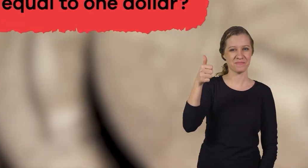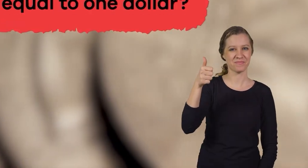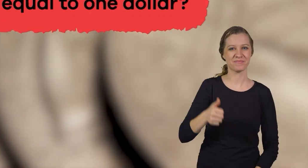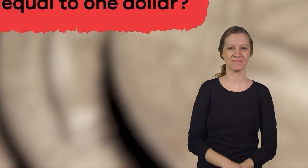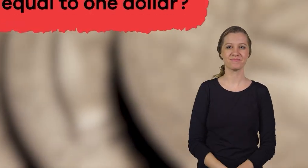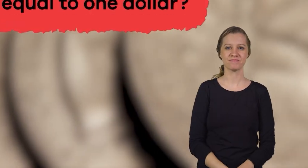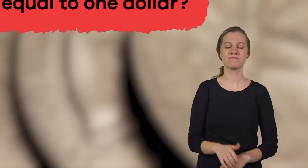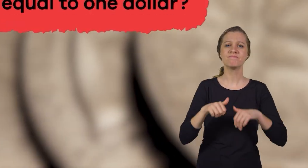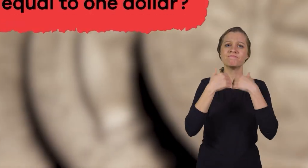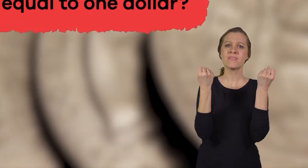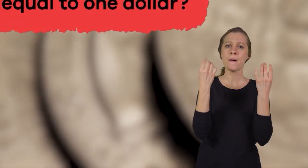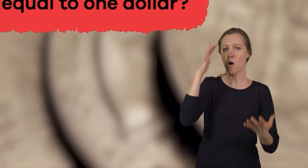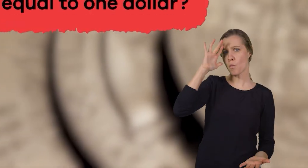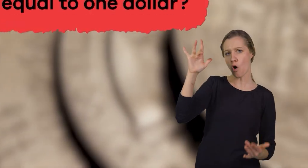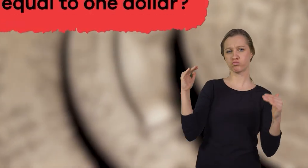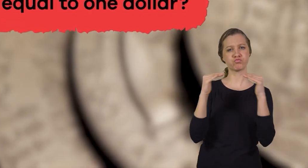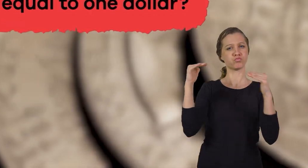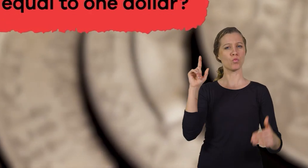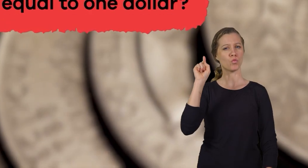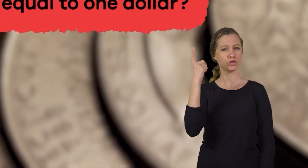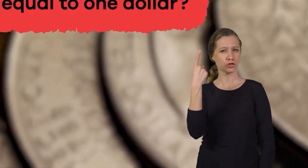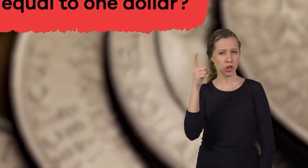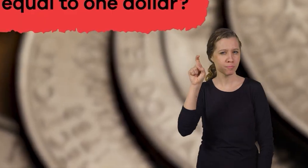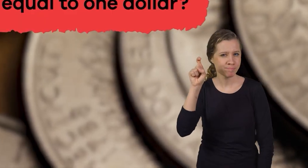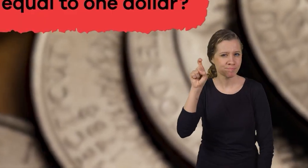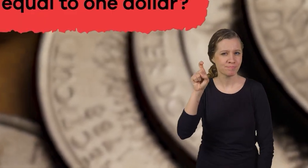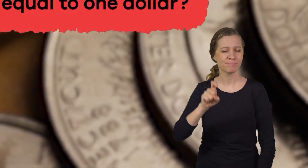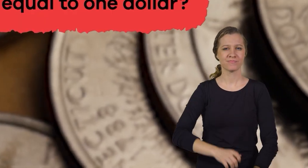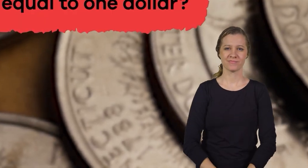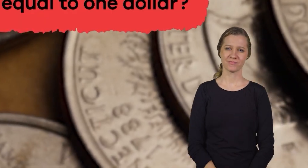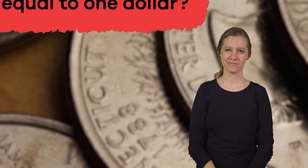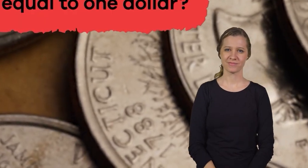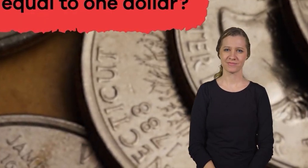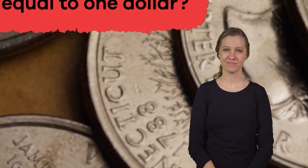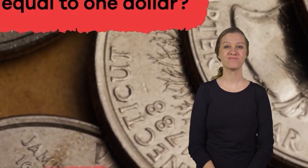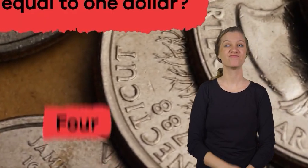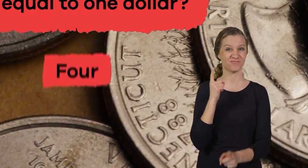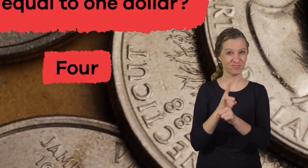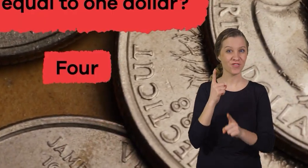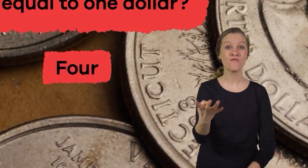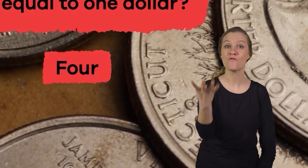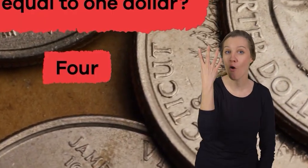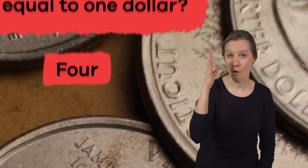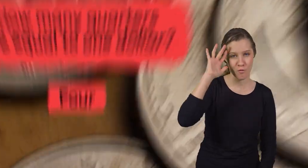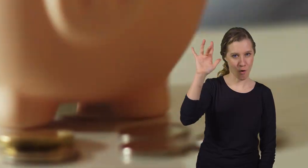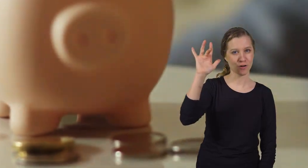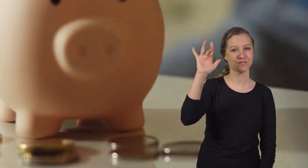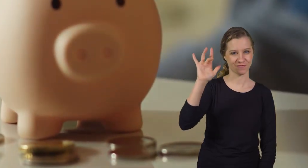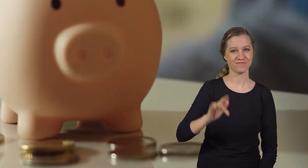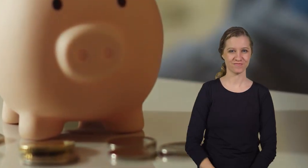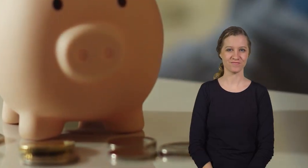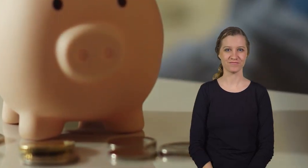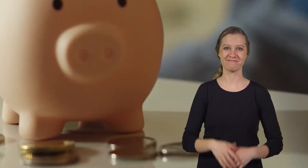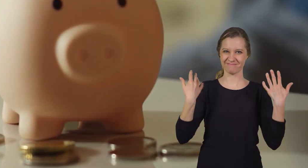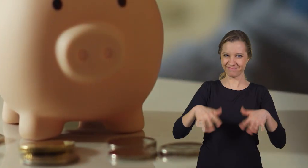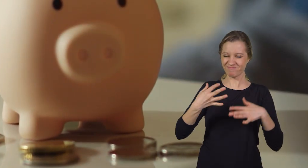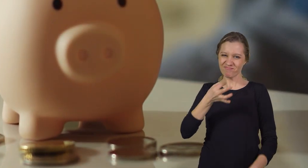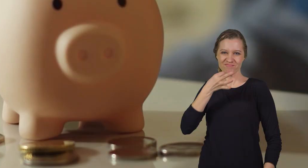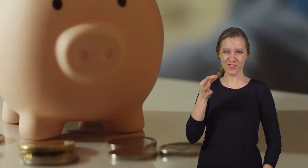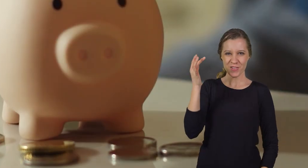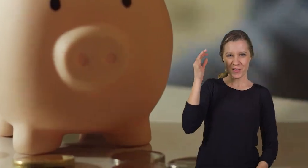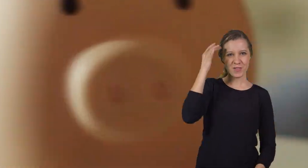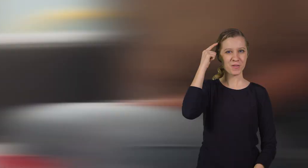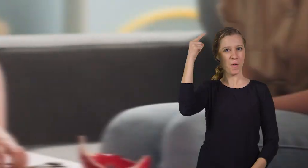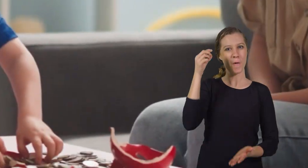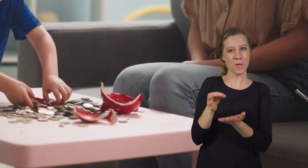How many quarters are equal to one dollar? That's right, four. Great job, coin